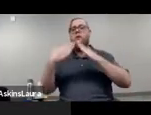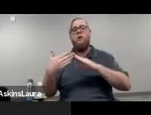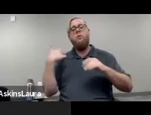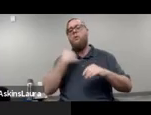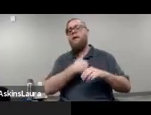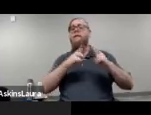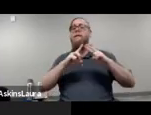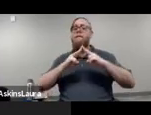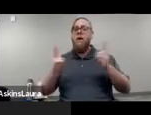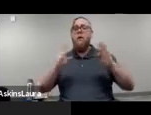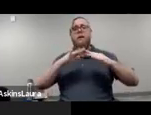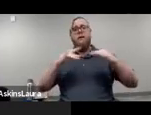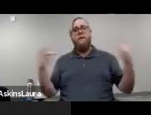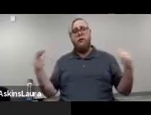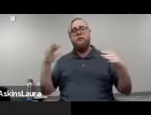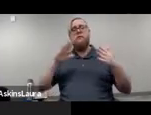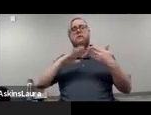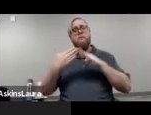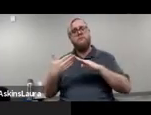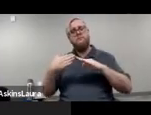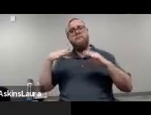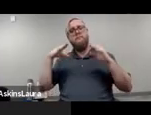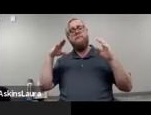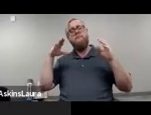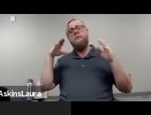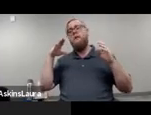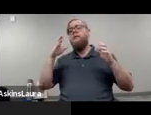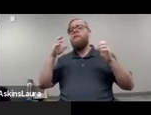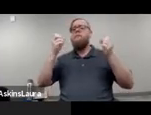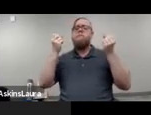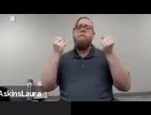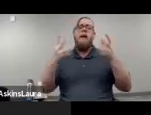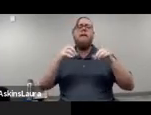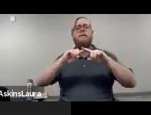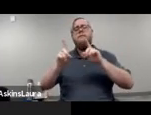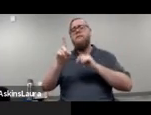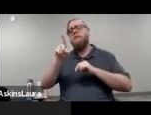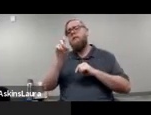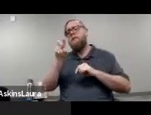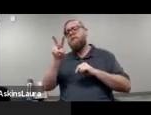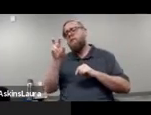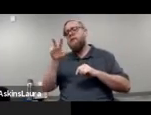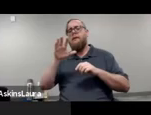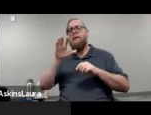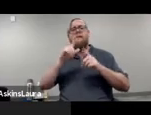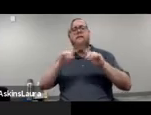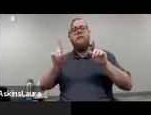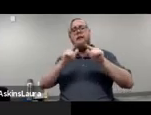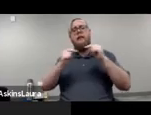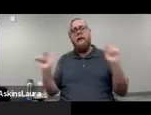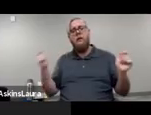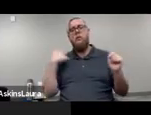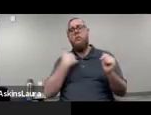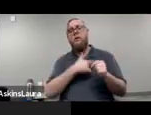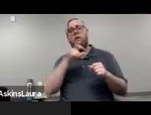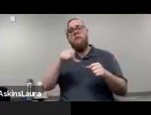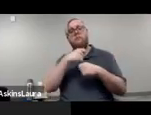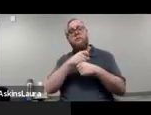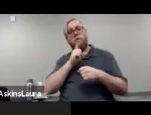of people with developmental disabilities. We have hundreds of languages, and so we have to make sure that we're reaching out